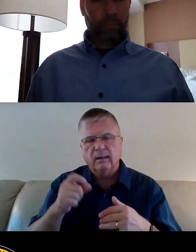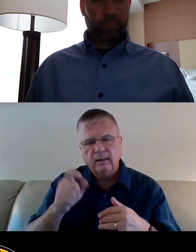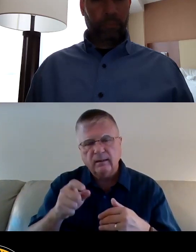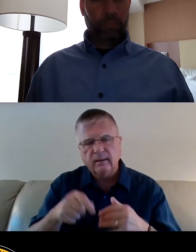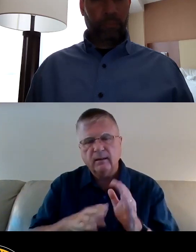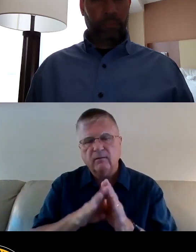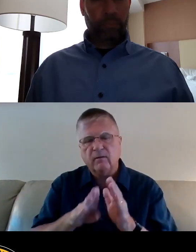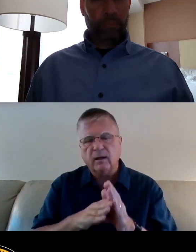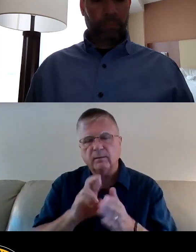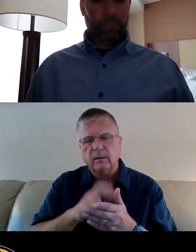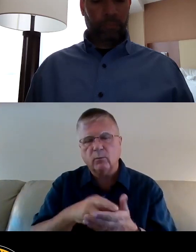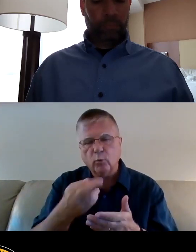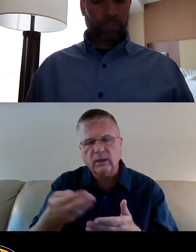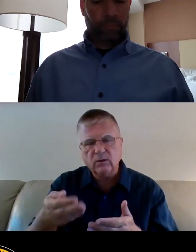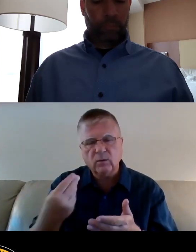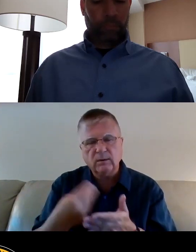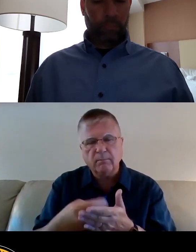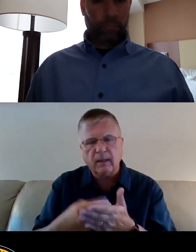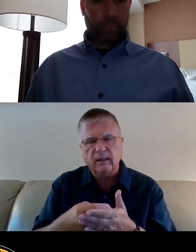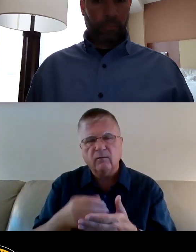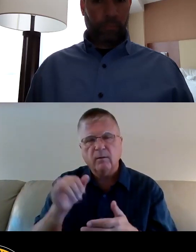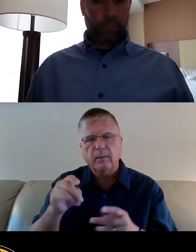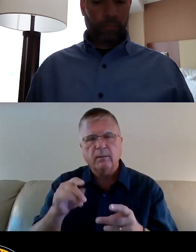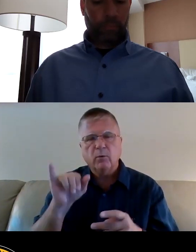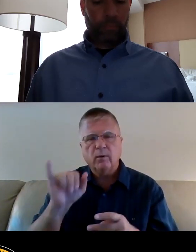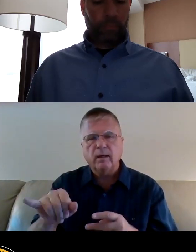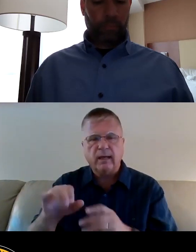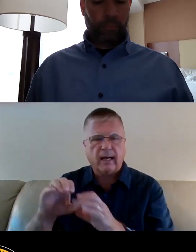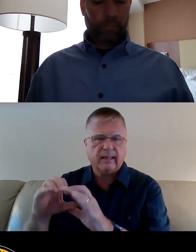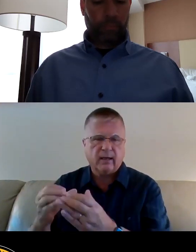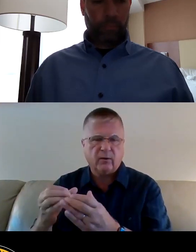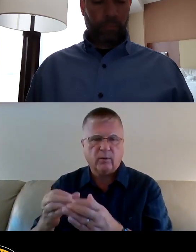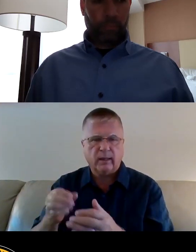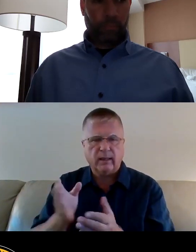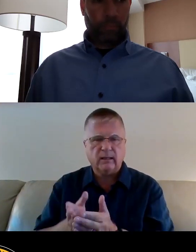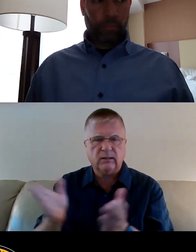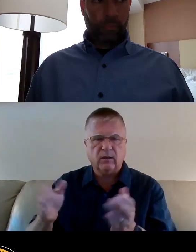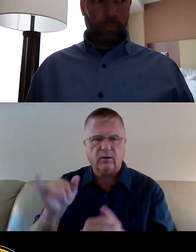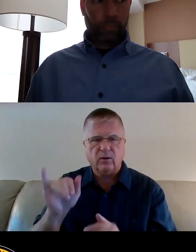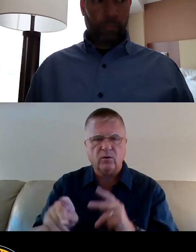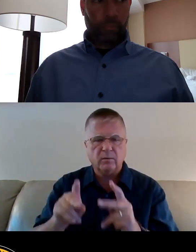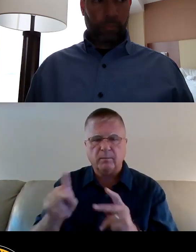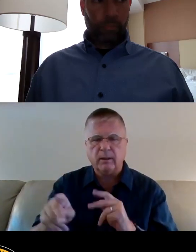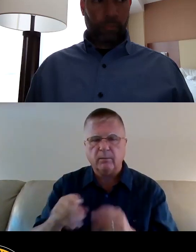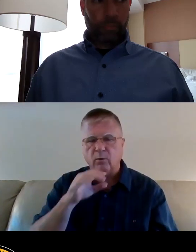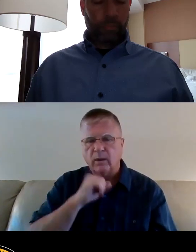people who fall in that category. And generally, that's the people 40 to 60.